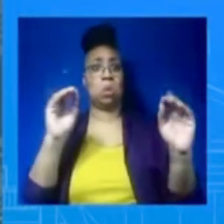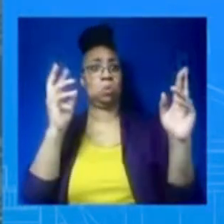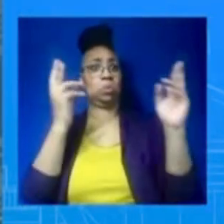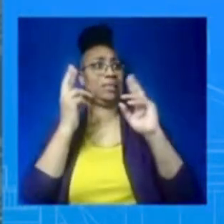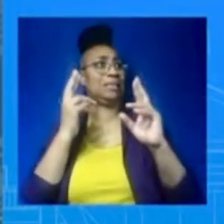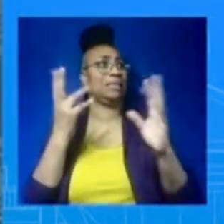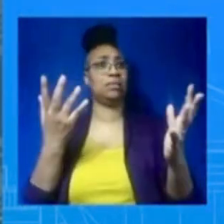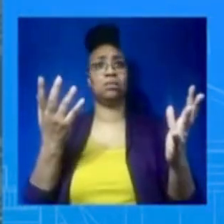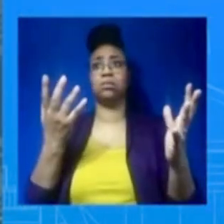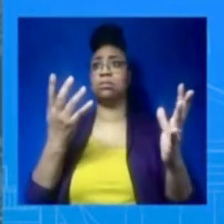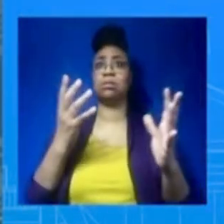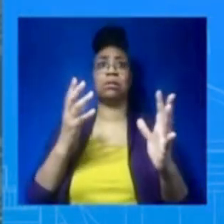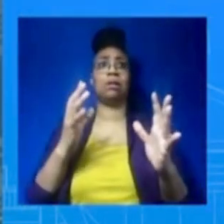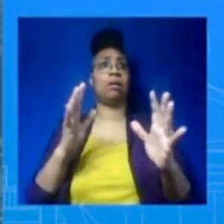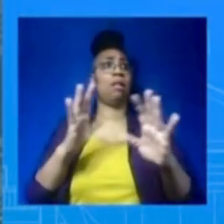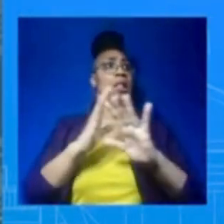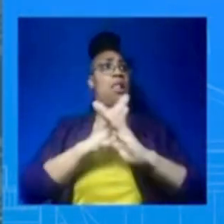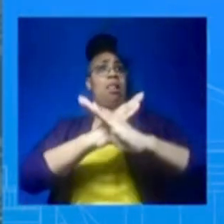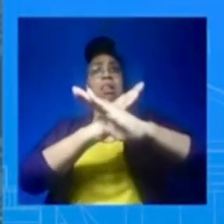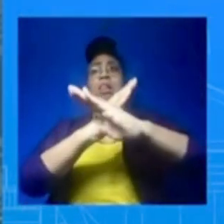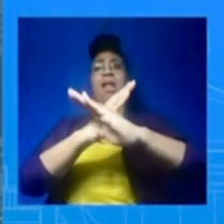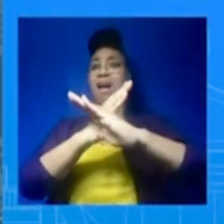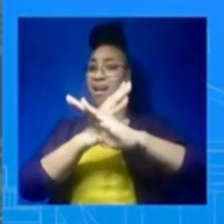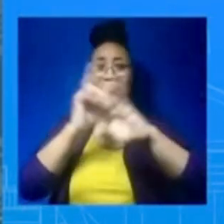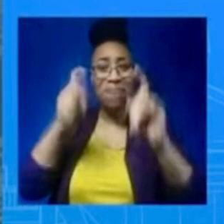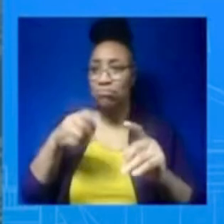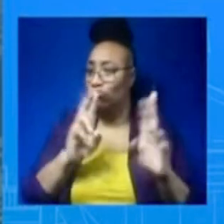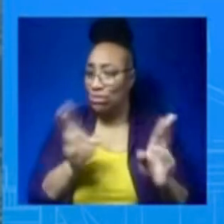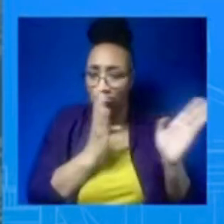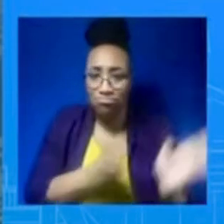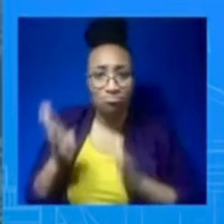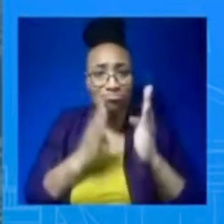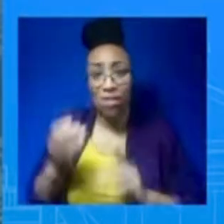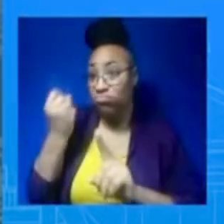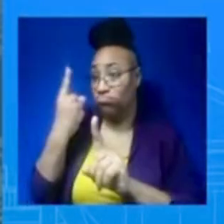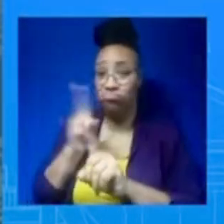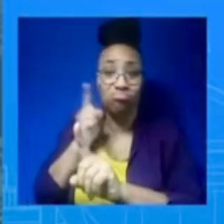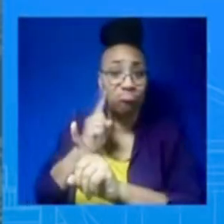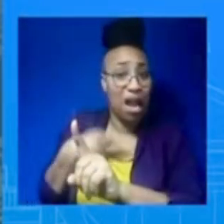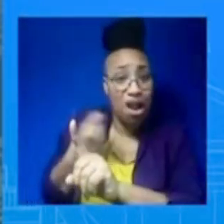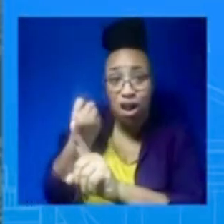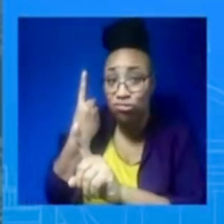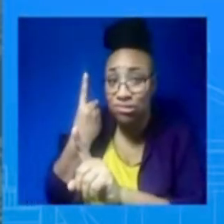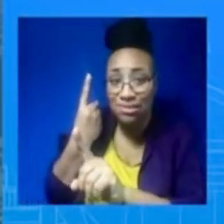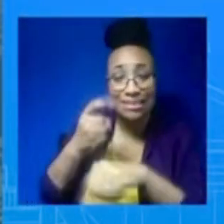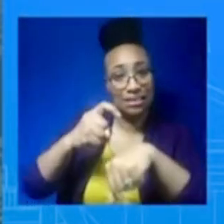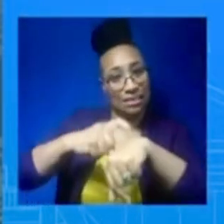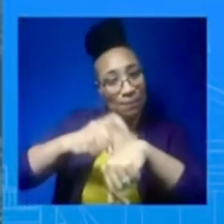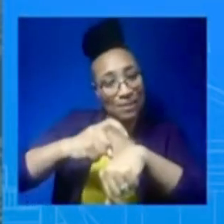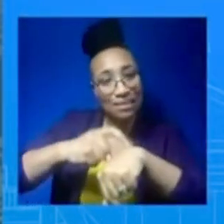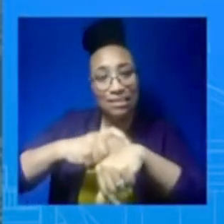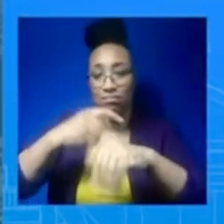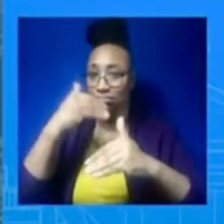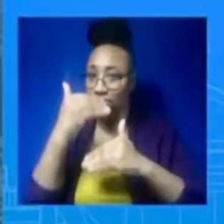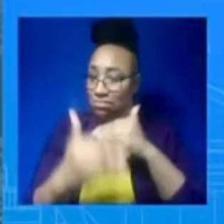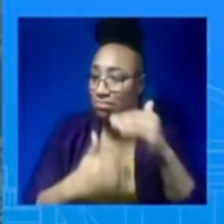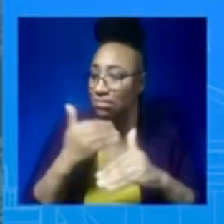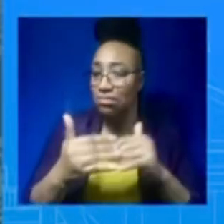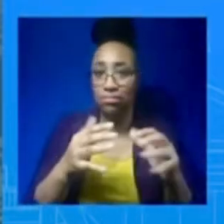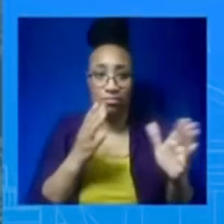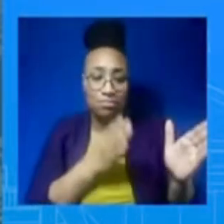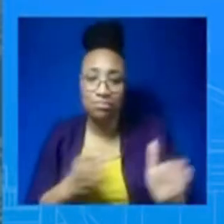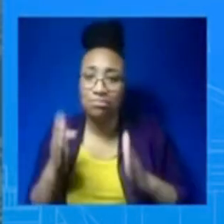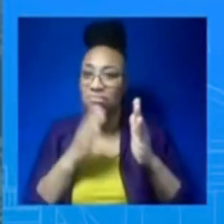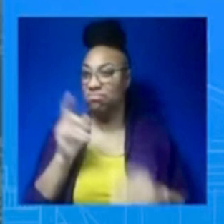time is critical here, particularly the time in the wintertime now when the fighting is not quite as widespread